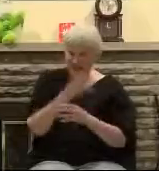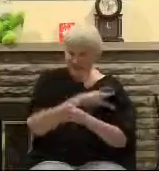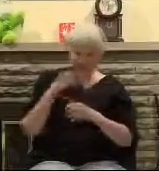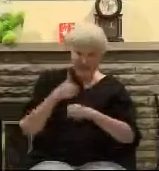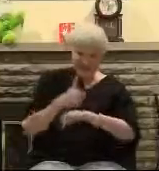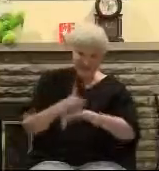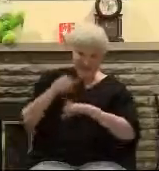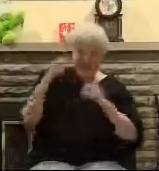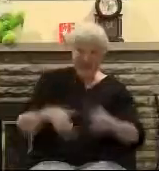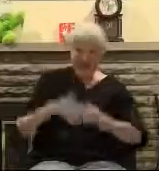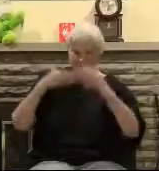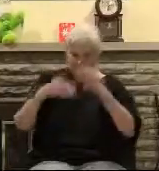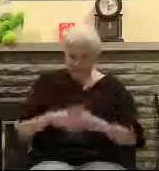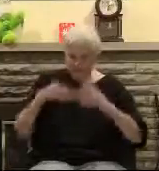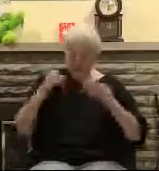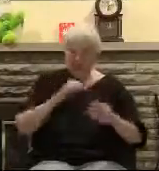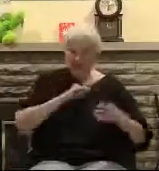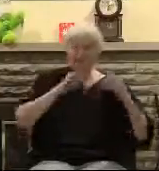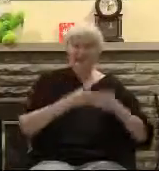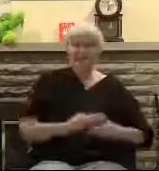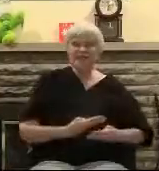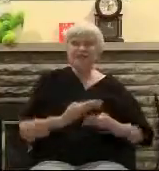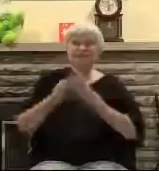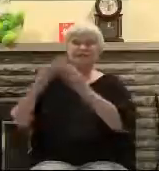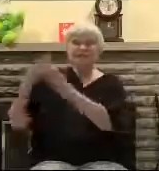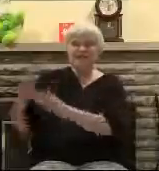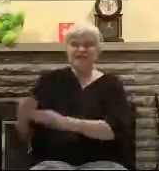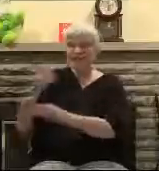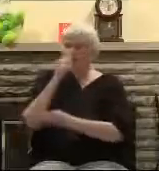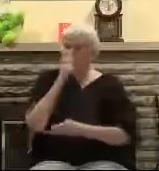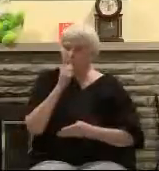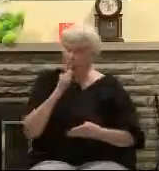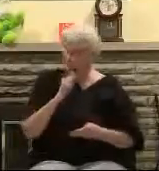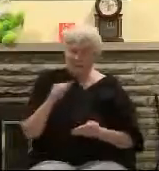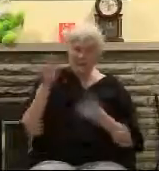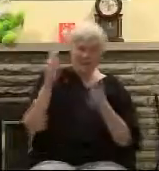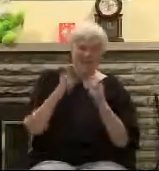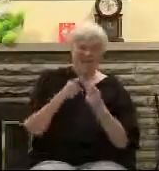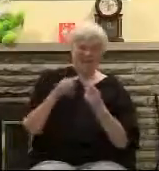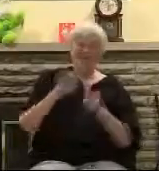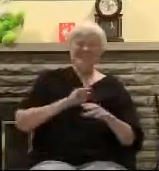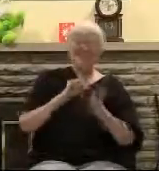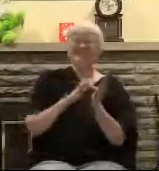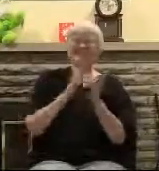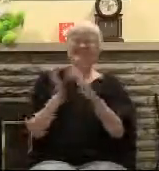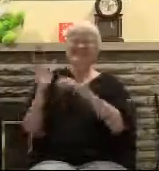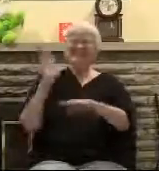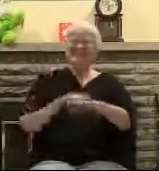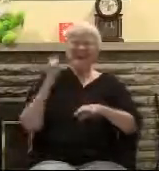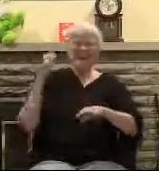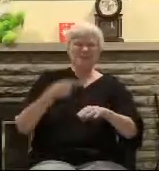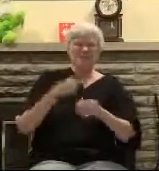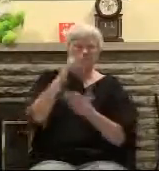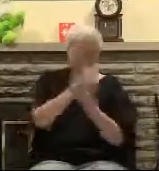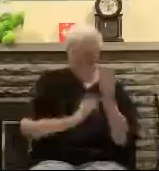true In shame and reproach Can you sing Can Can you sing